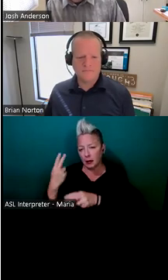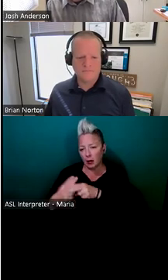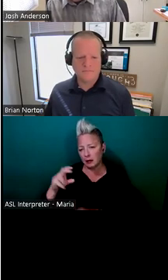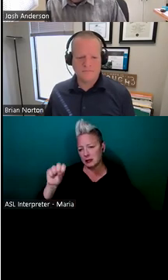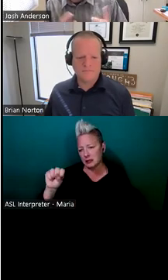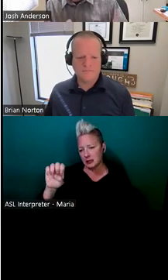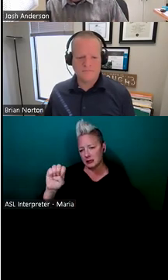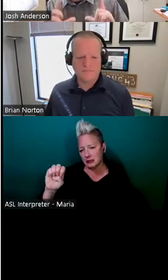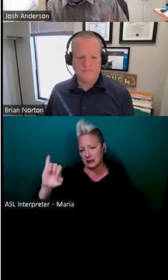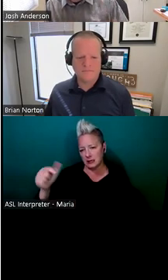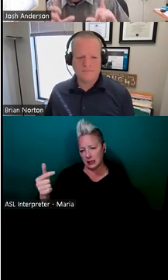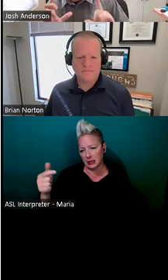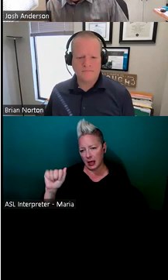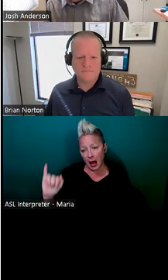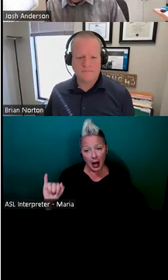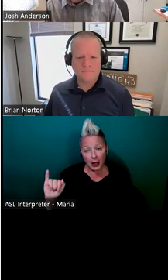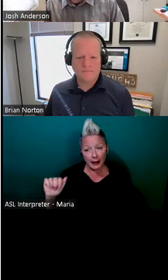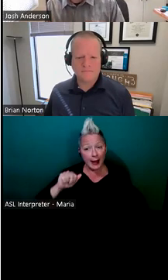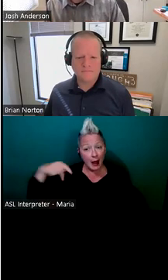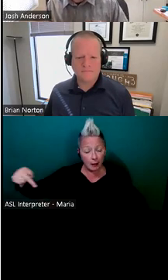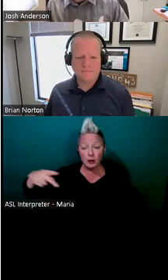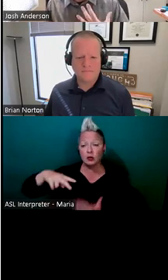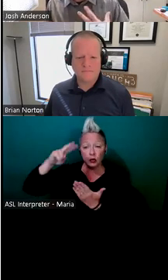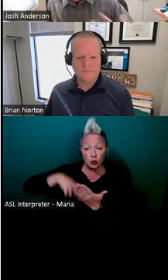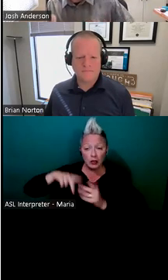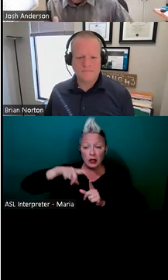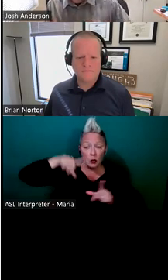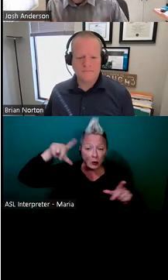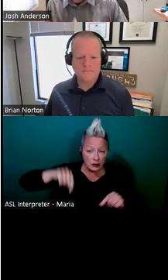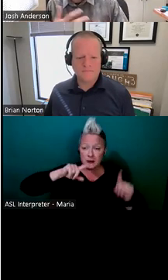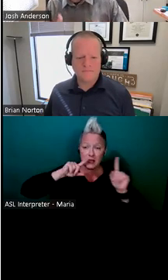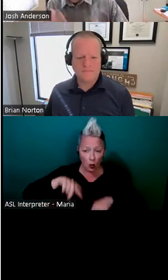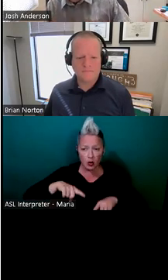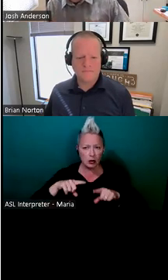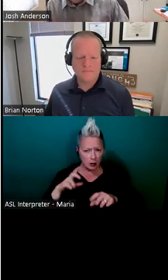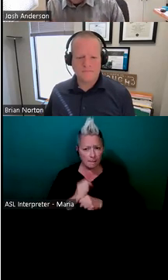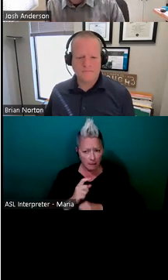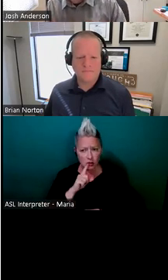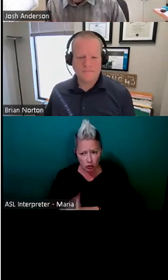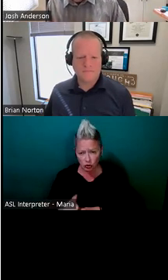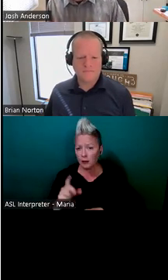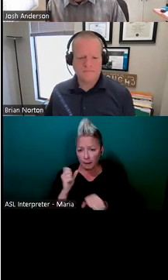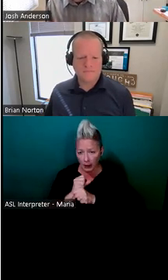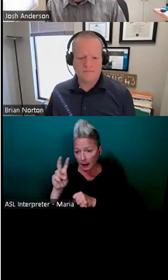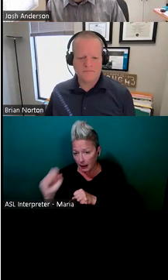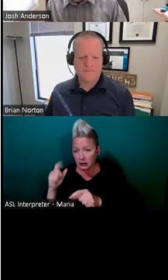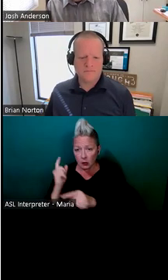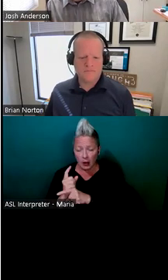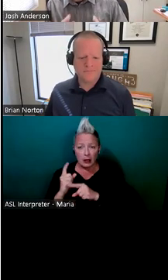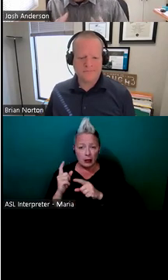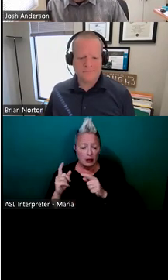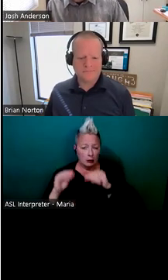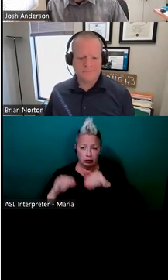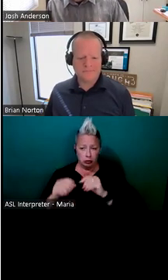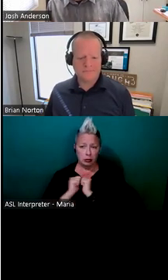read, uh, receipts orders and things like that, just to make sure they were making the pizzas correctly, putting everything together correctly, and